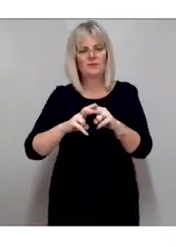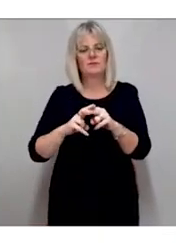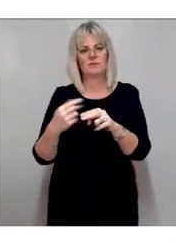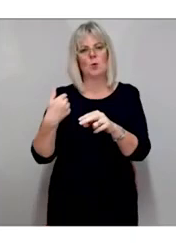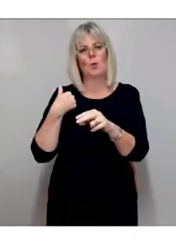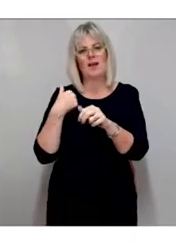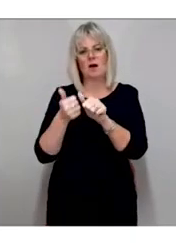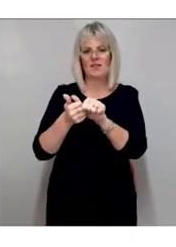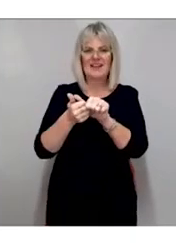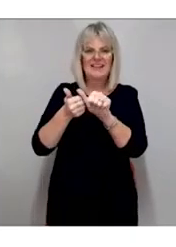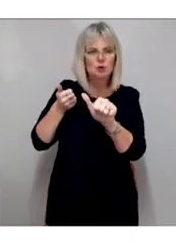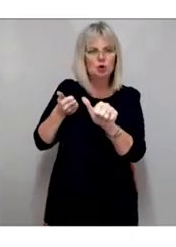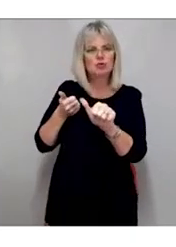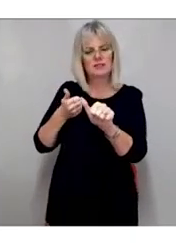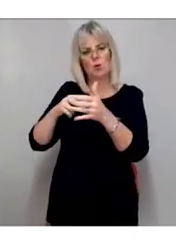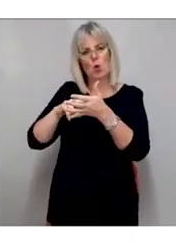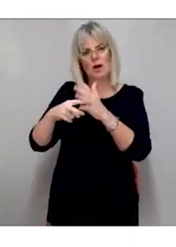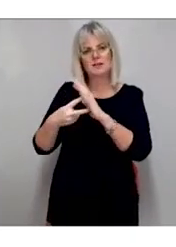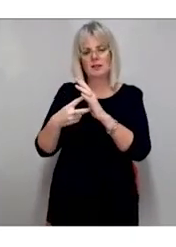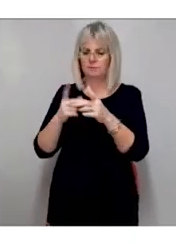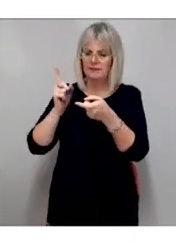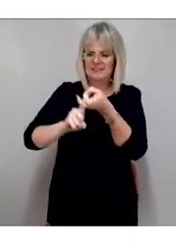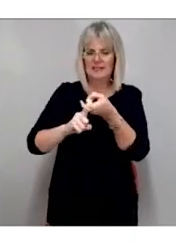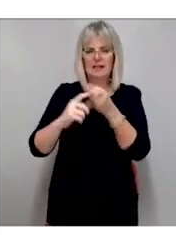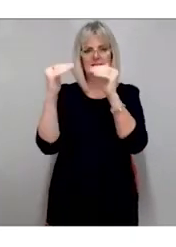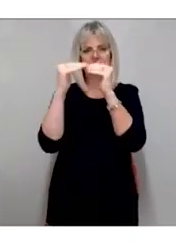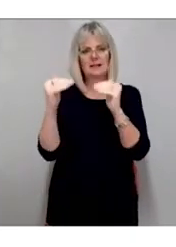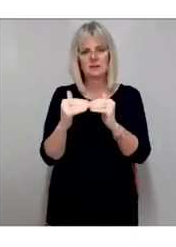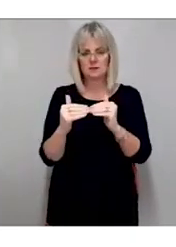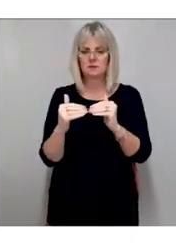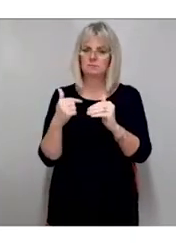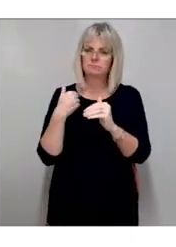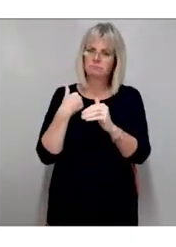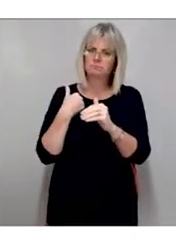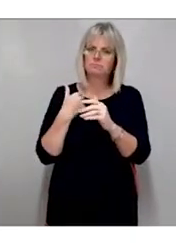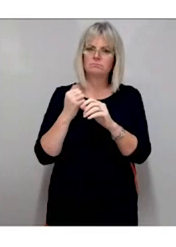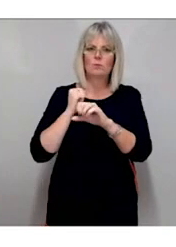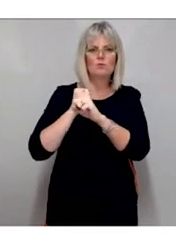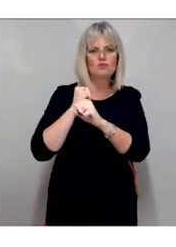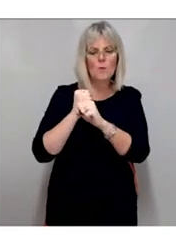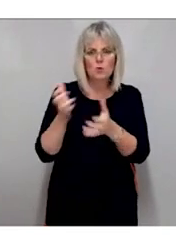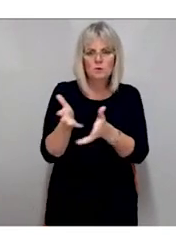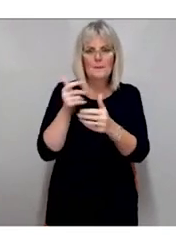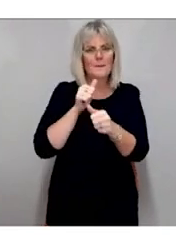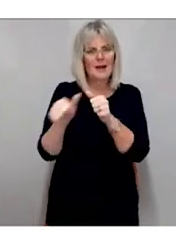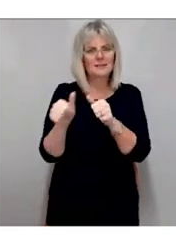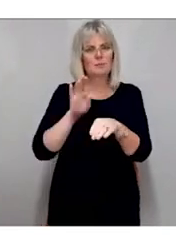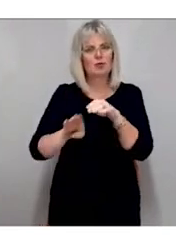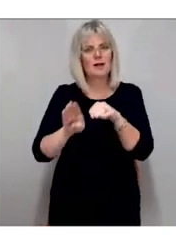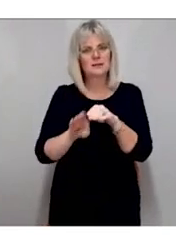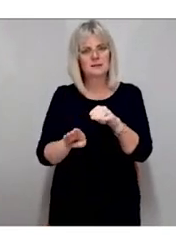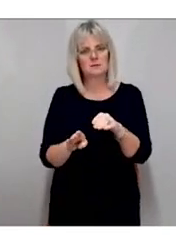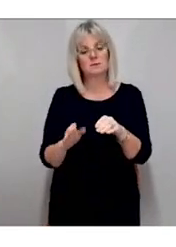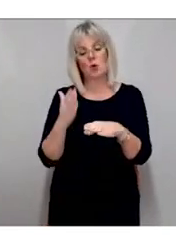standards standards and promotes best practice for accessible information in the UK. We work with national and international